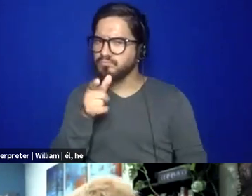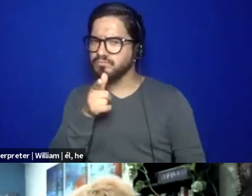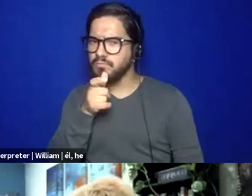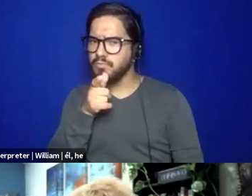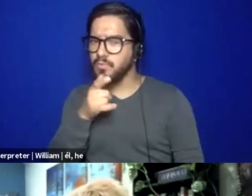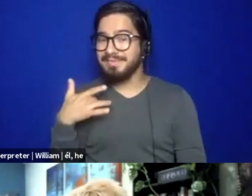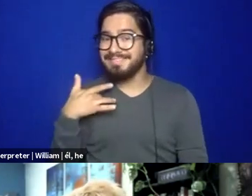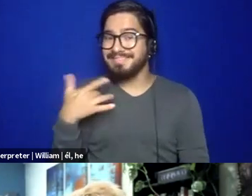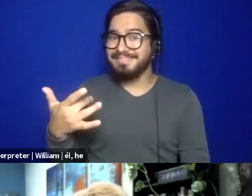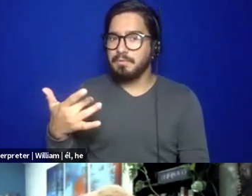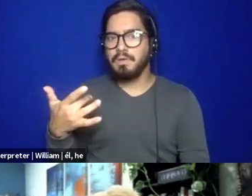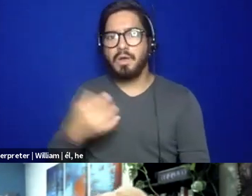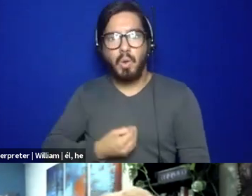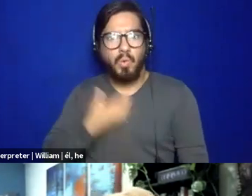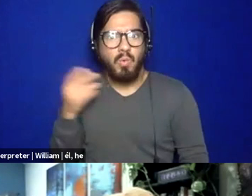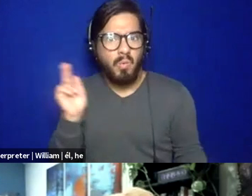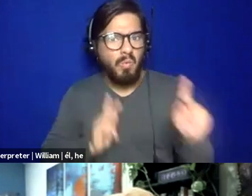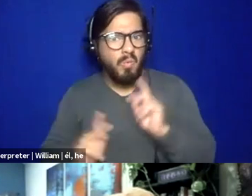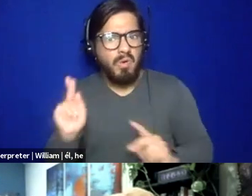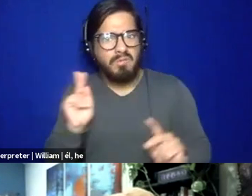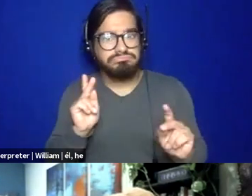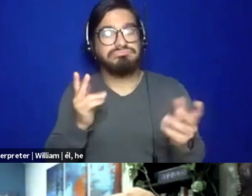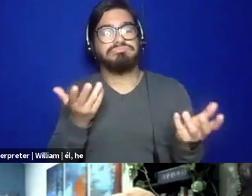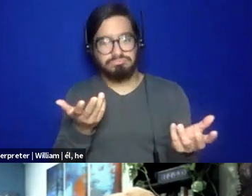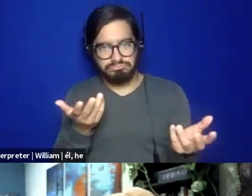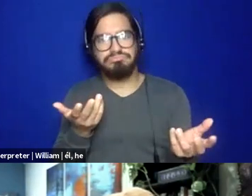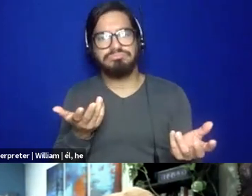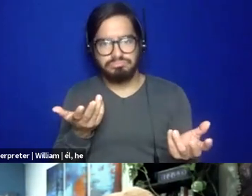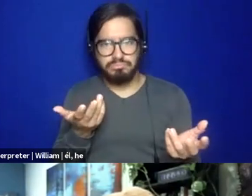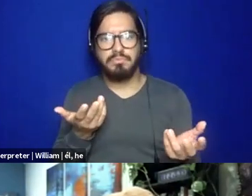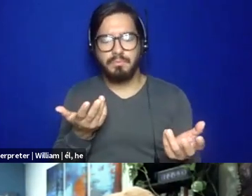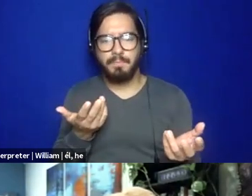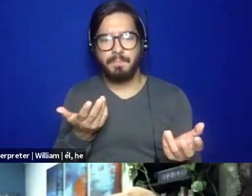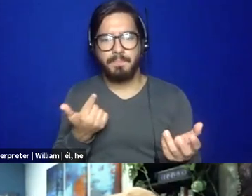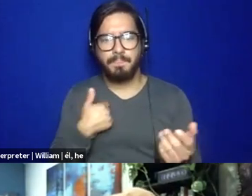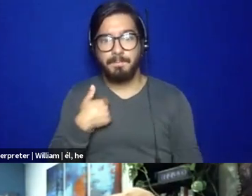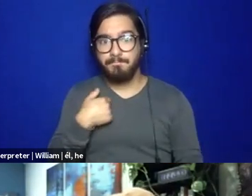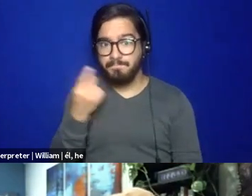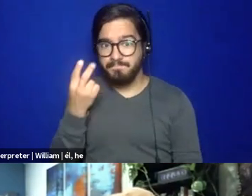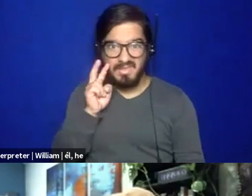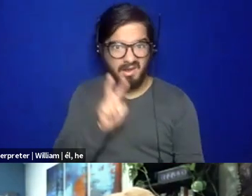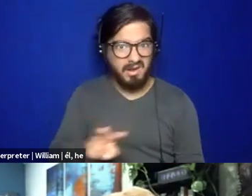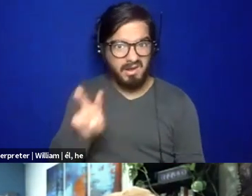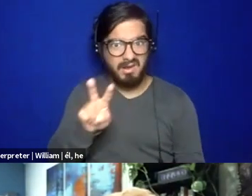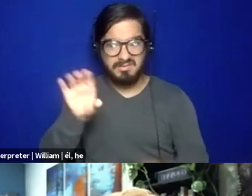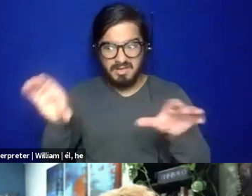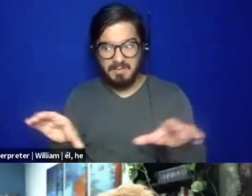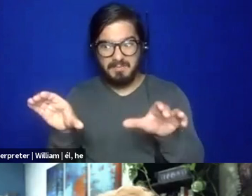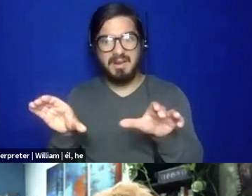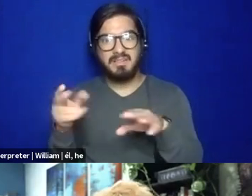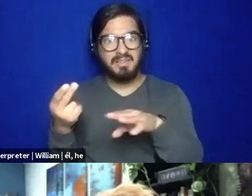values and they don't benefit the people that it's practiced on. So I only see these practices useful in